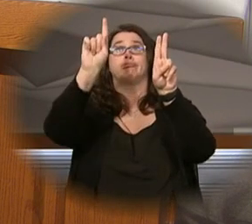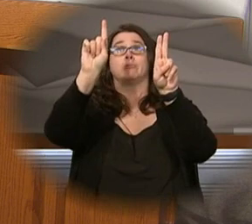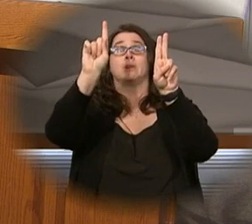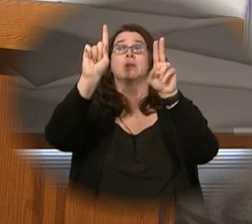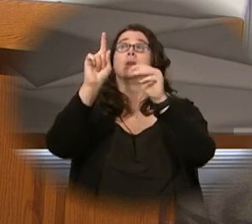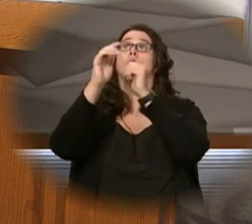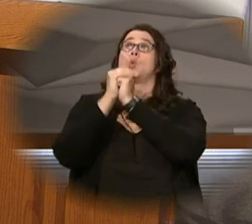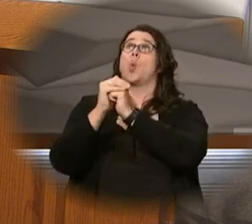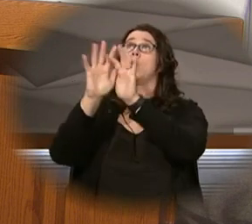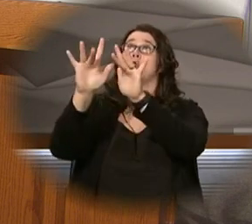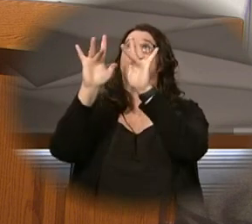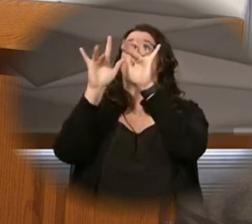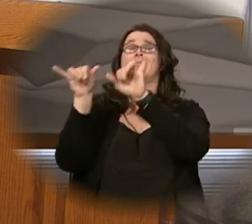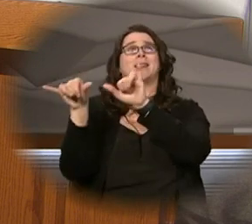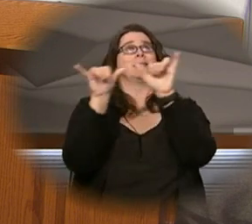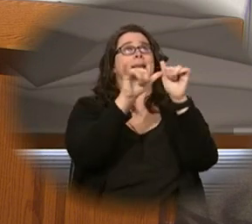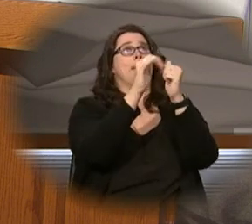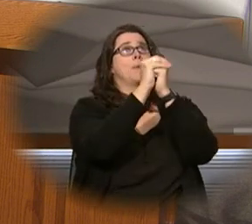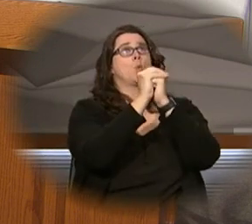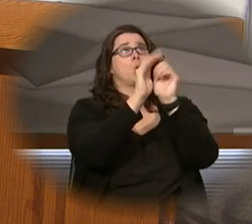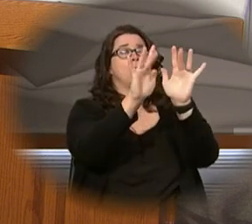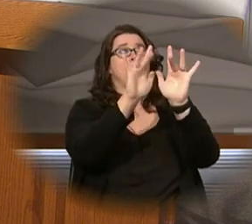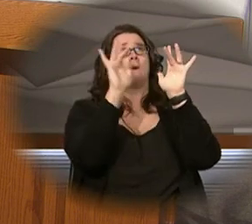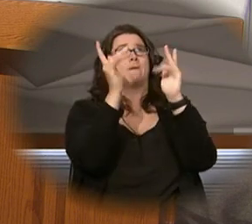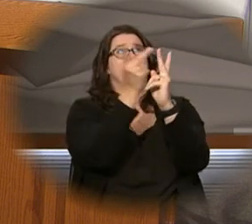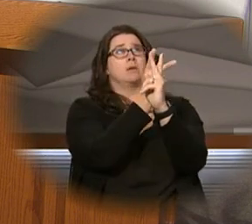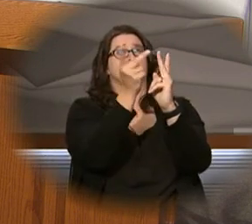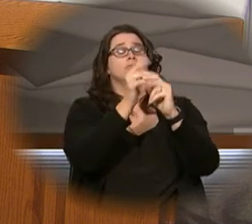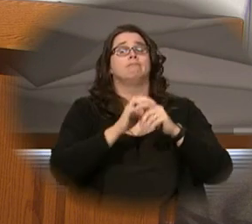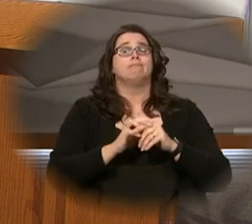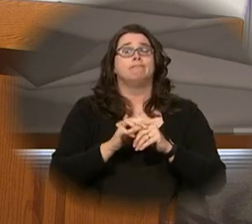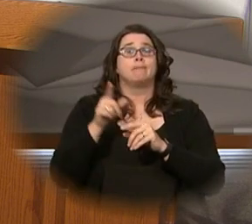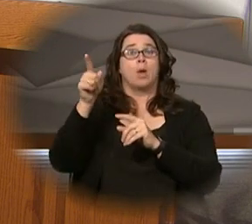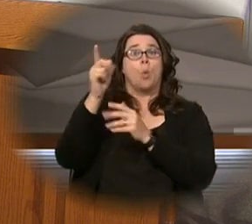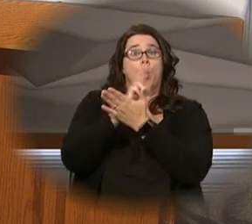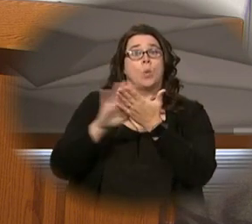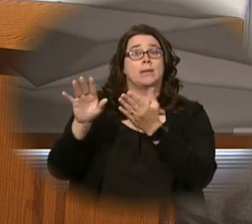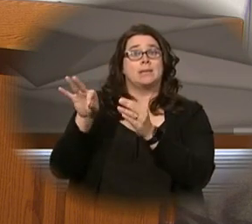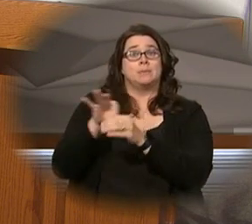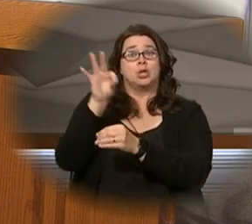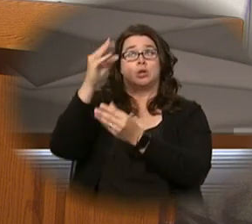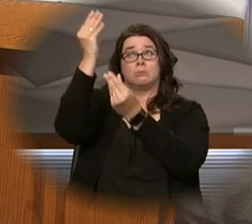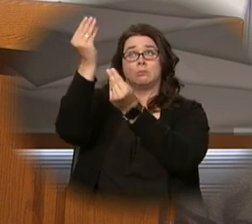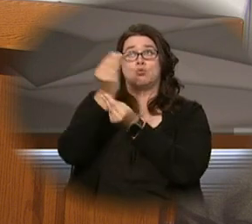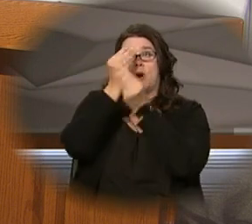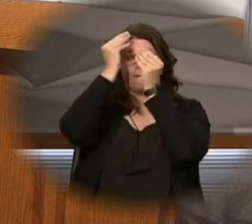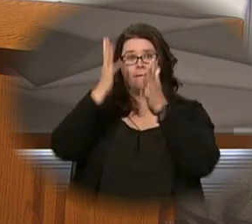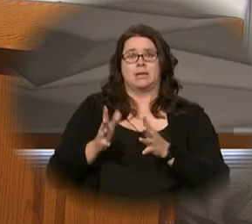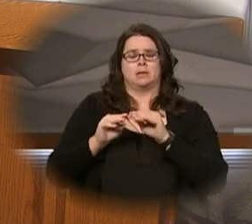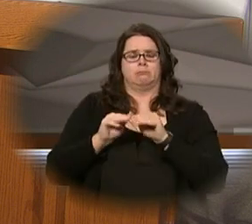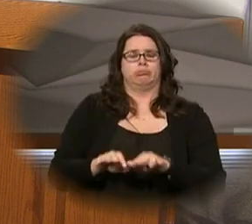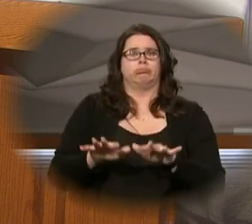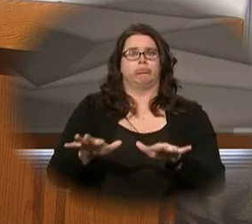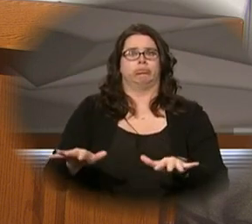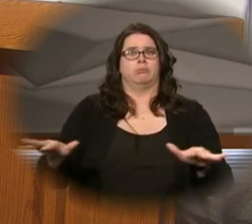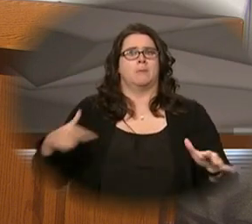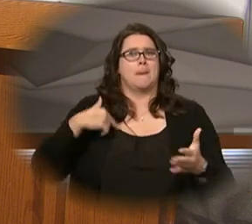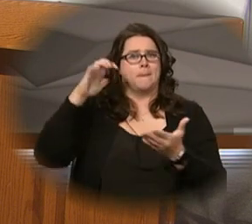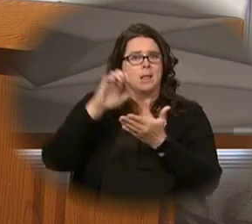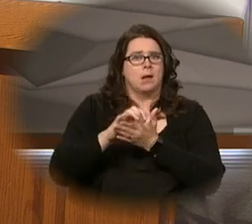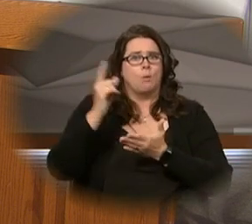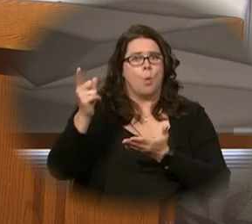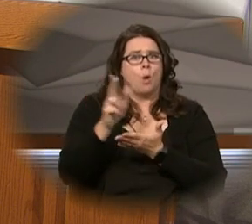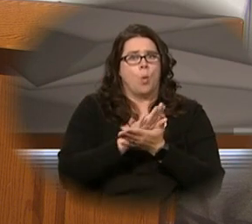the Son, who with the Father and the Son is adored and glorified, who has spoken through the prophets. I believe in one